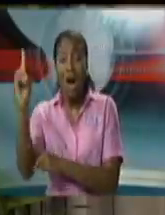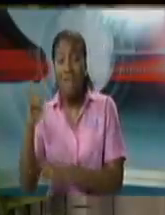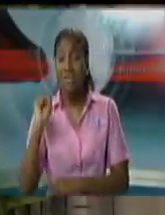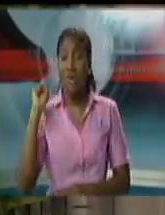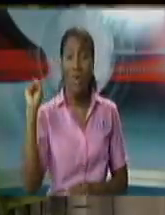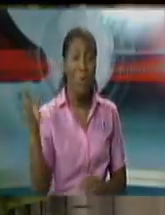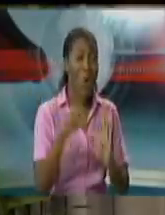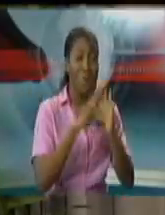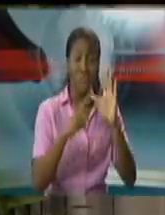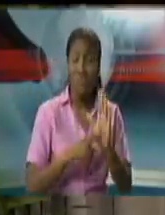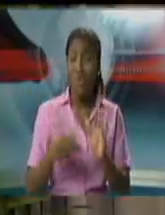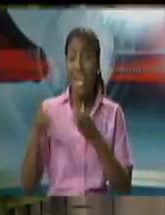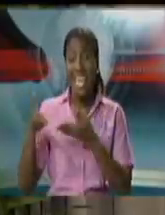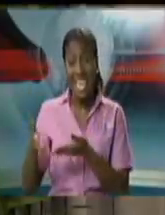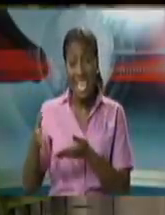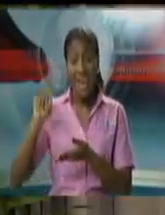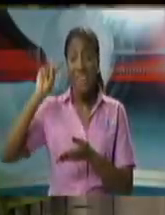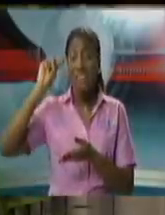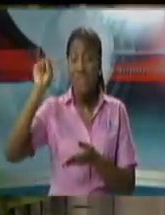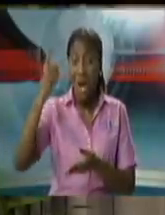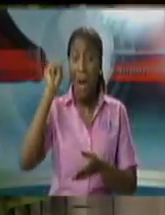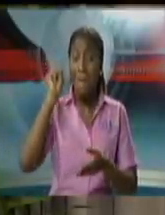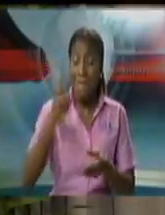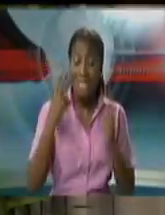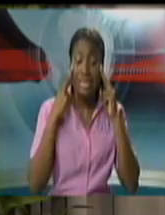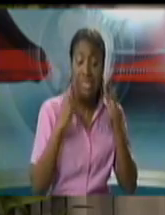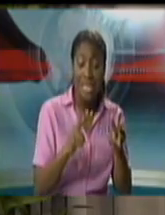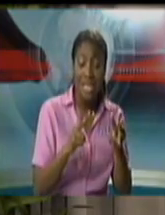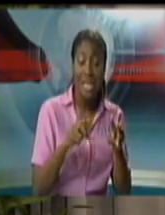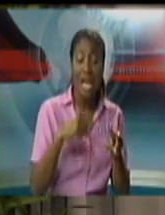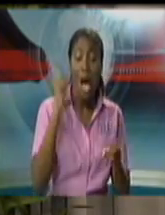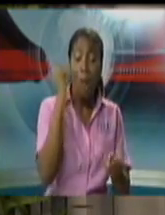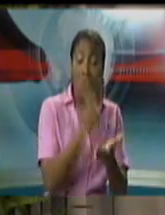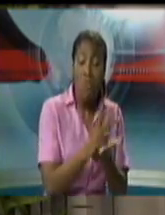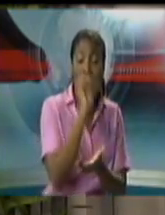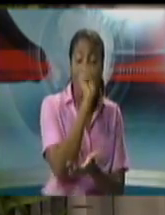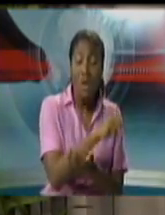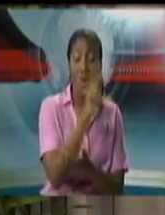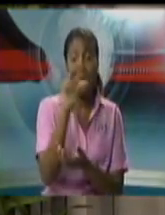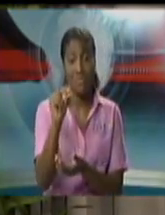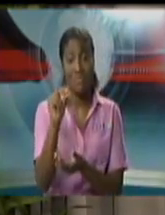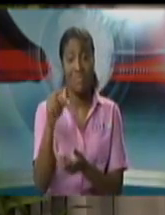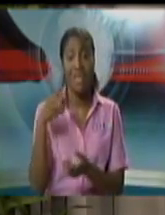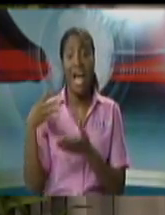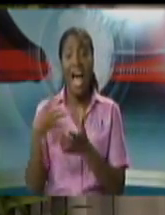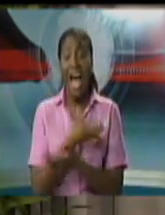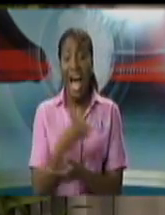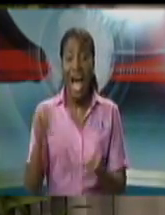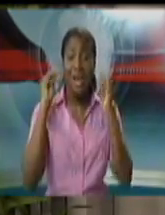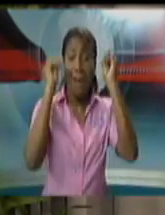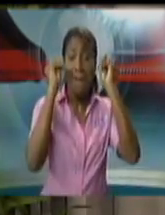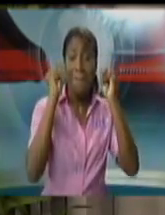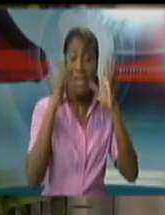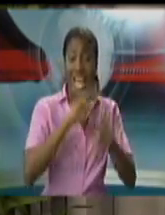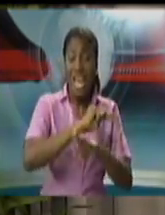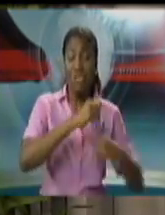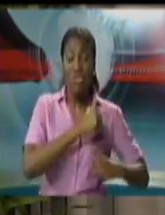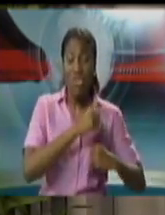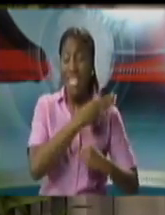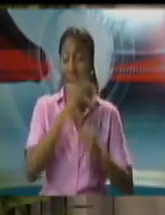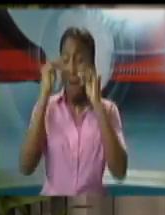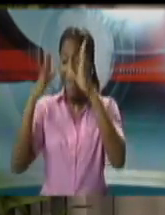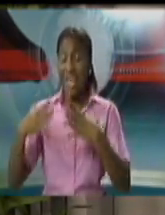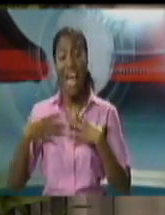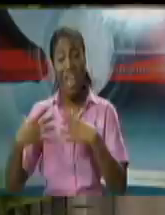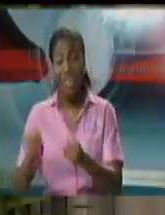under my hand. Together with my colleagues, the Honorable Prime Minister, the Minister of National Security, Minister of Health, there is constant work. So I